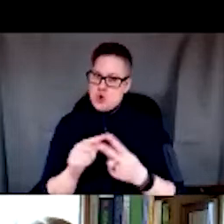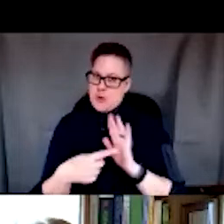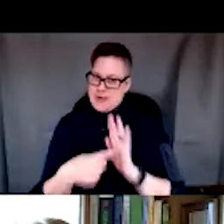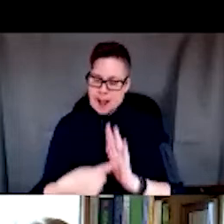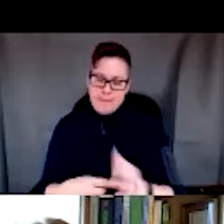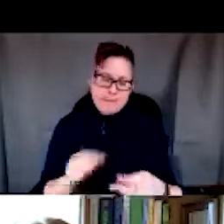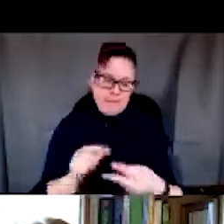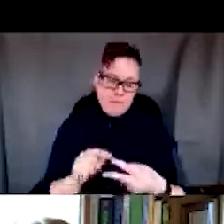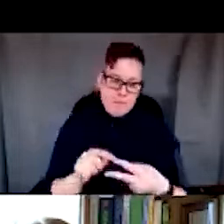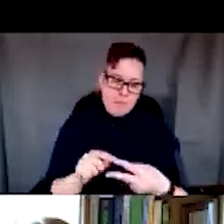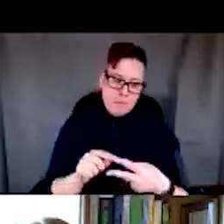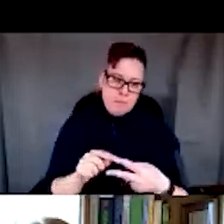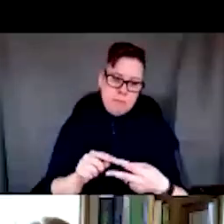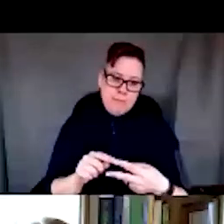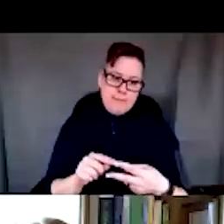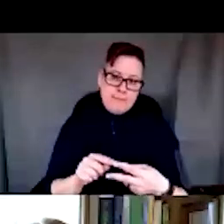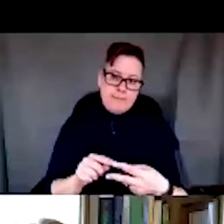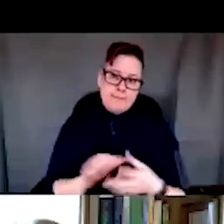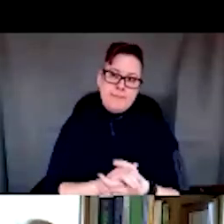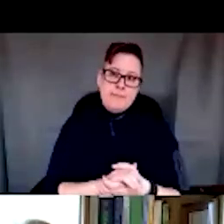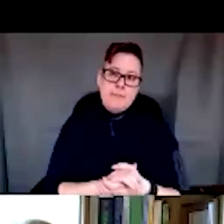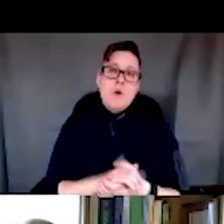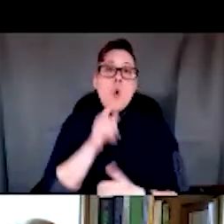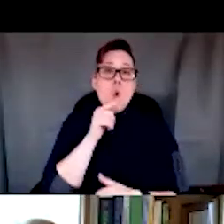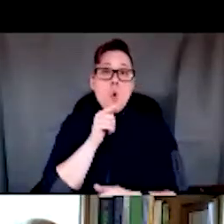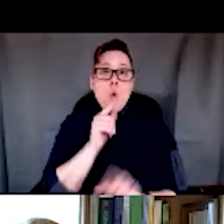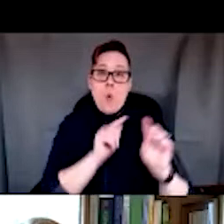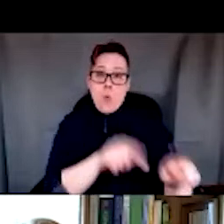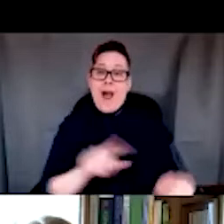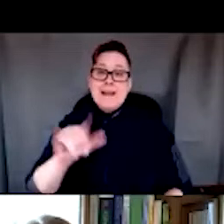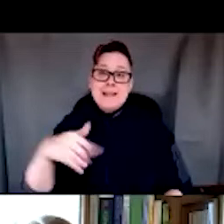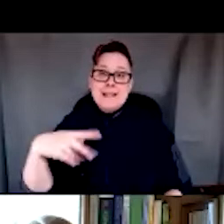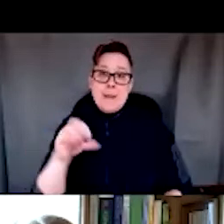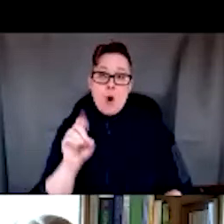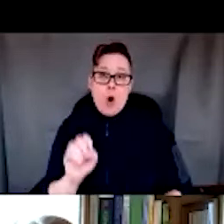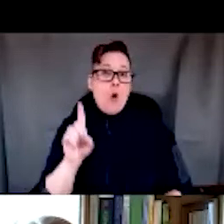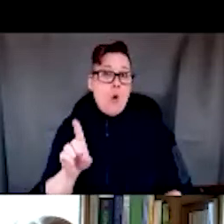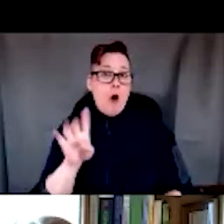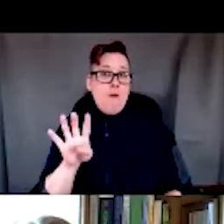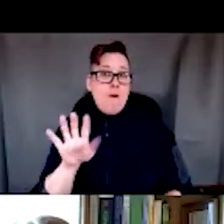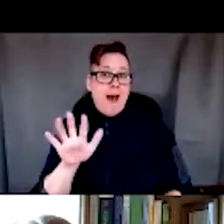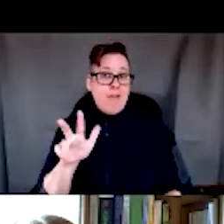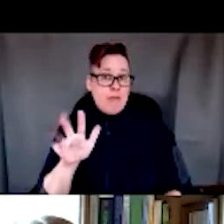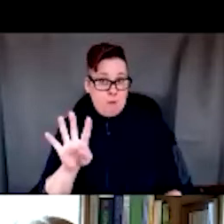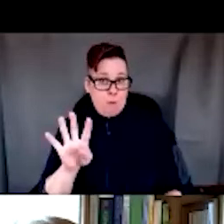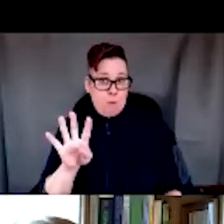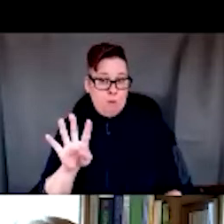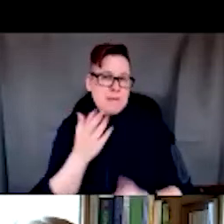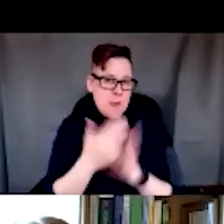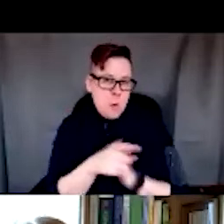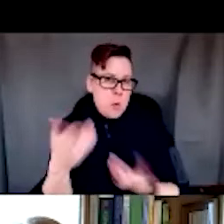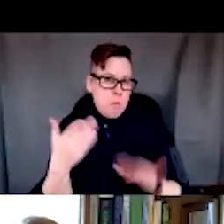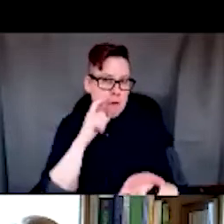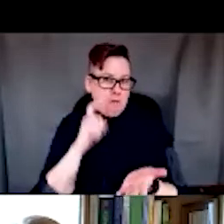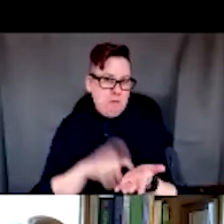that those that were assigned the zip code 14534, which some of you may